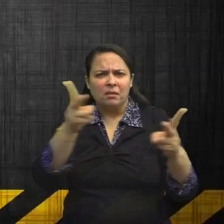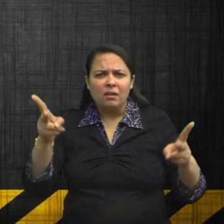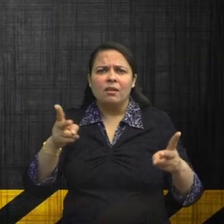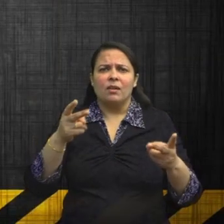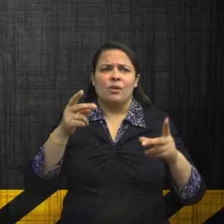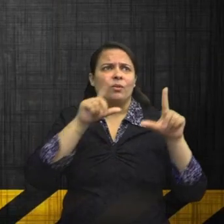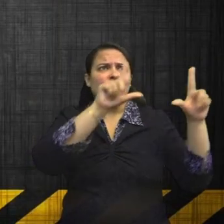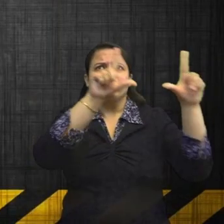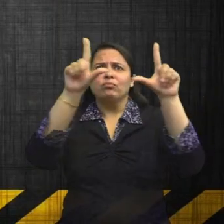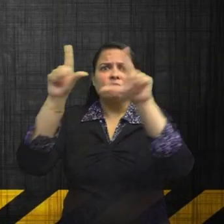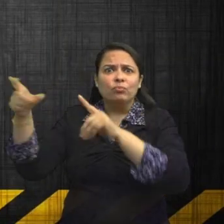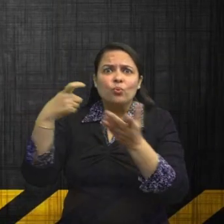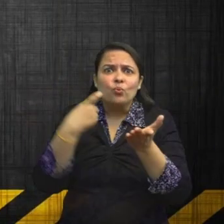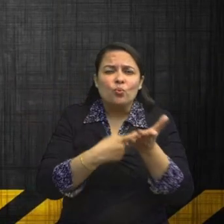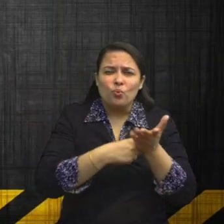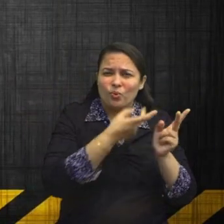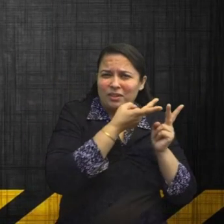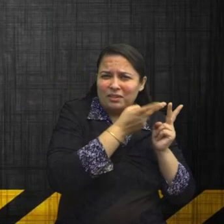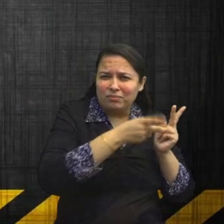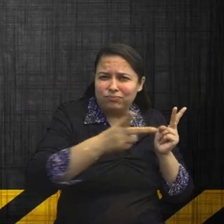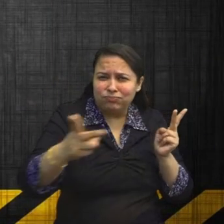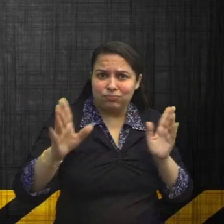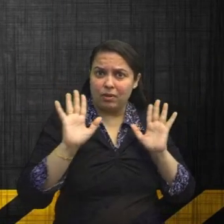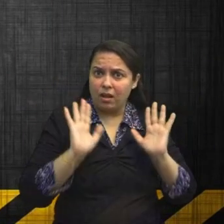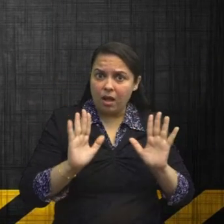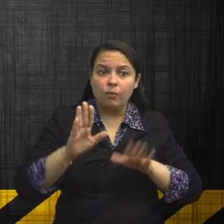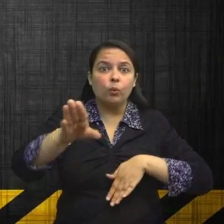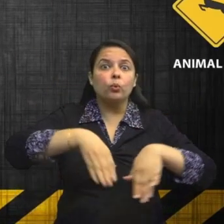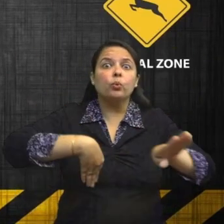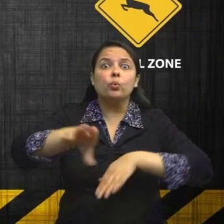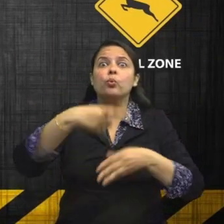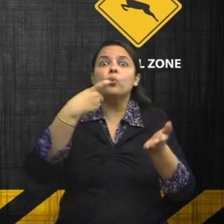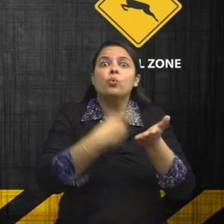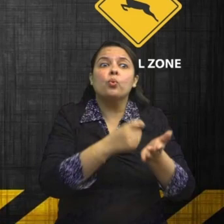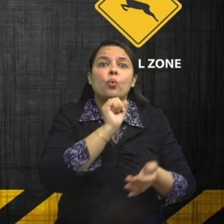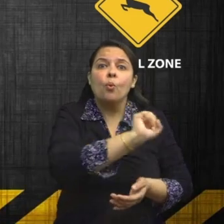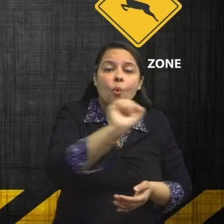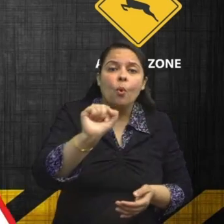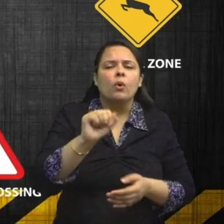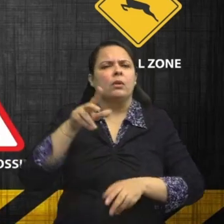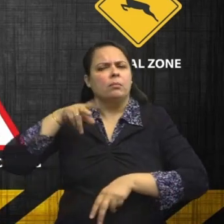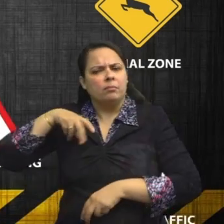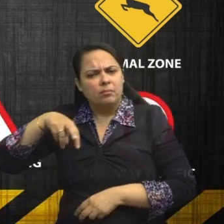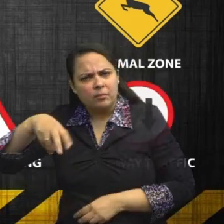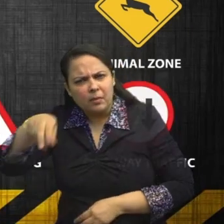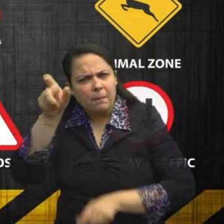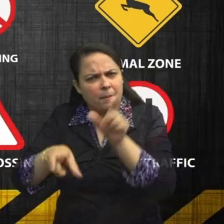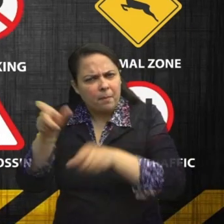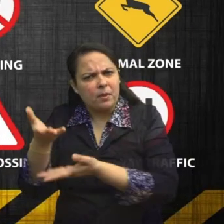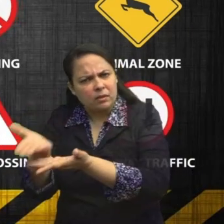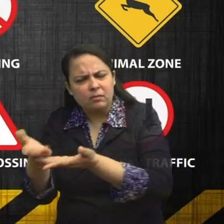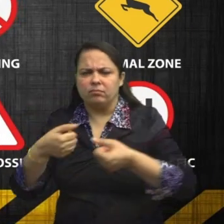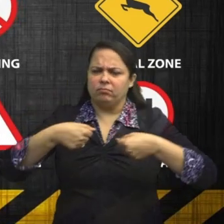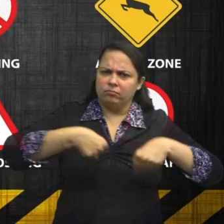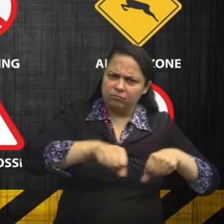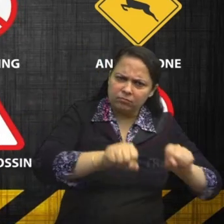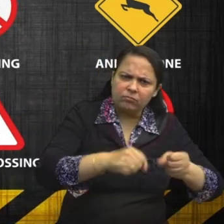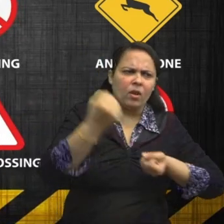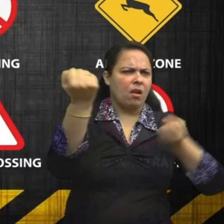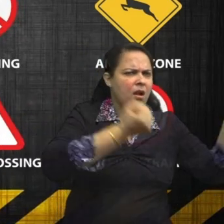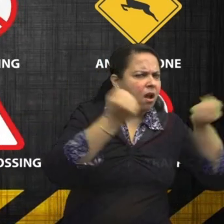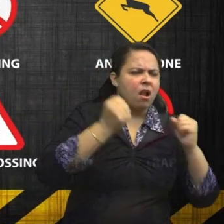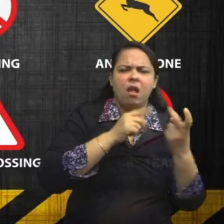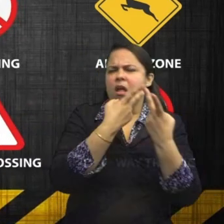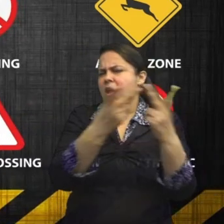Look at Jojo trying to learn about the road signs. People moving on the road, whether they are pedestrians or